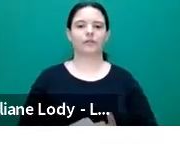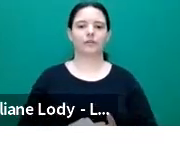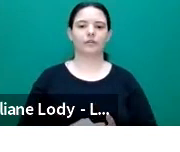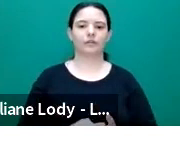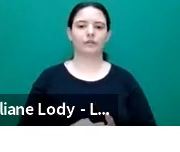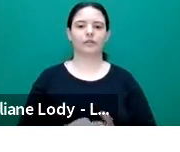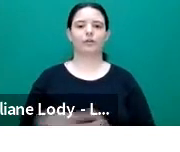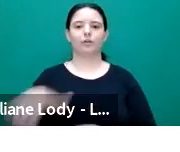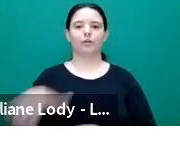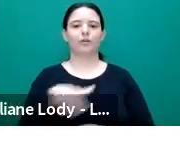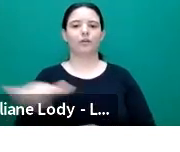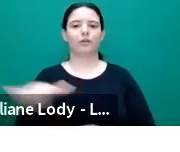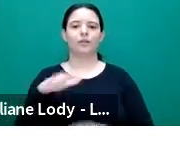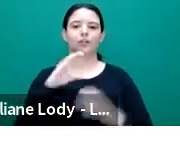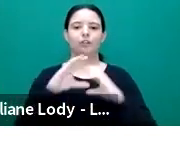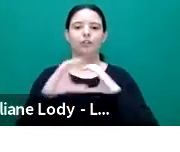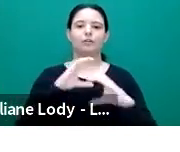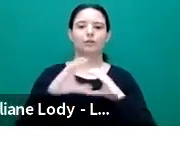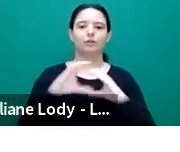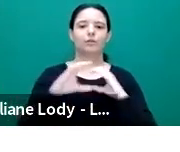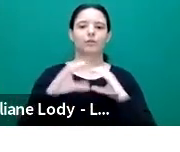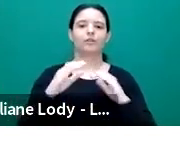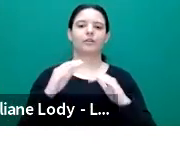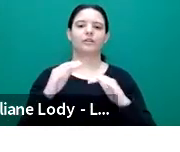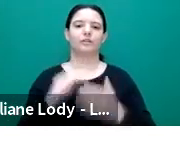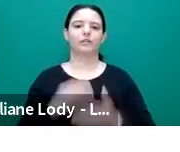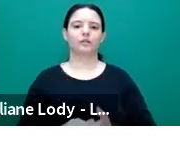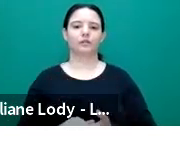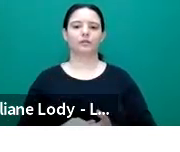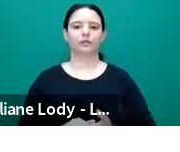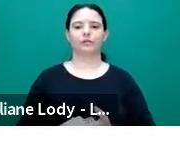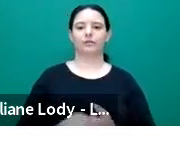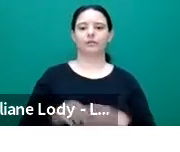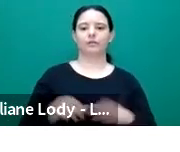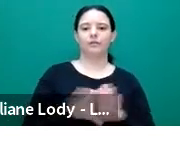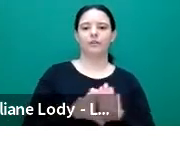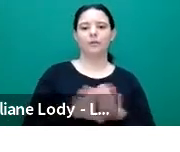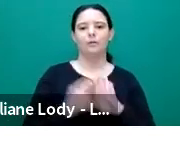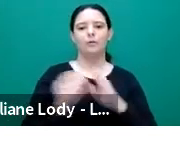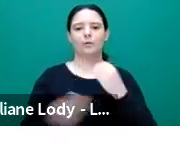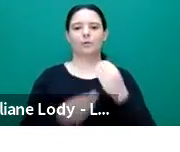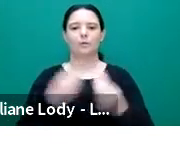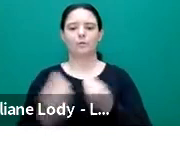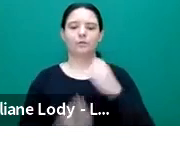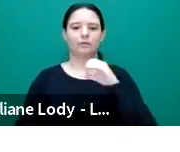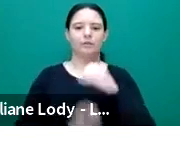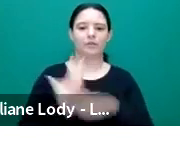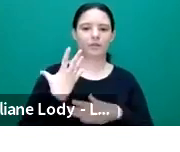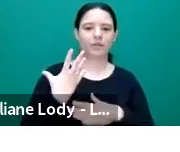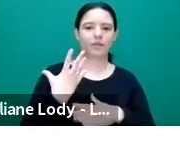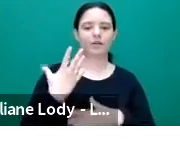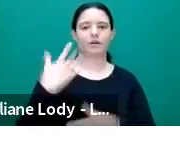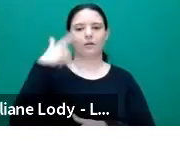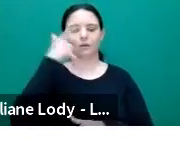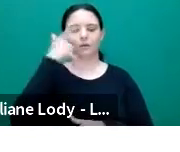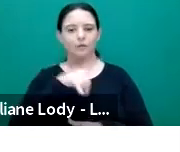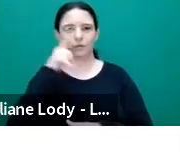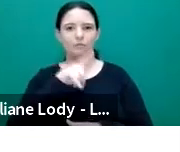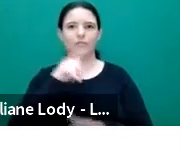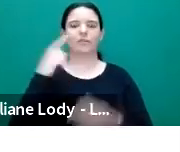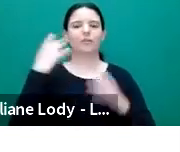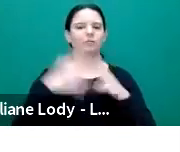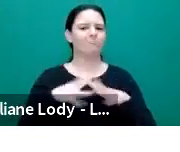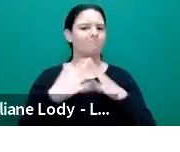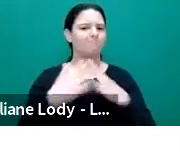them by enhancing meaningful complexity, meaningful complexity, agency, and optimization for